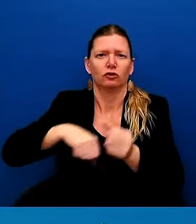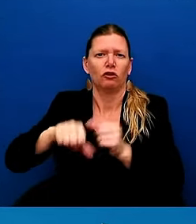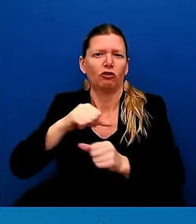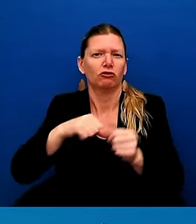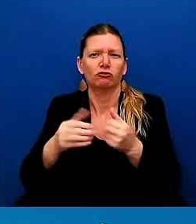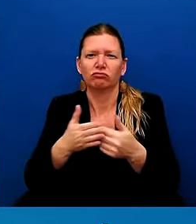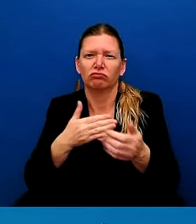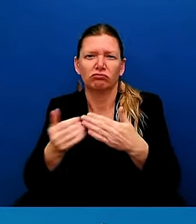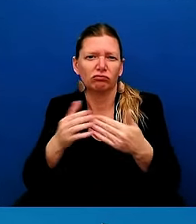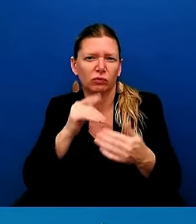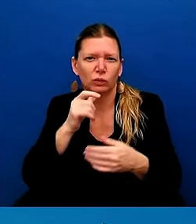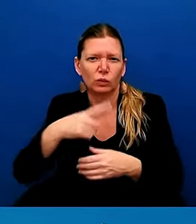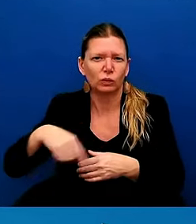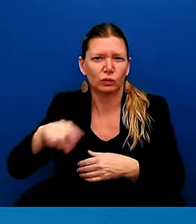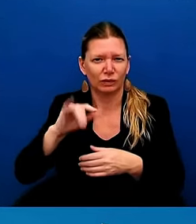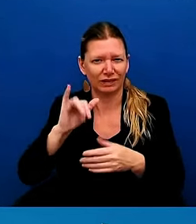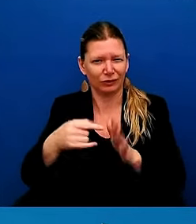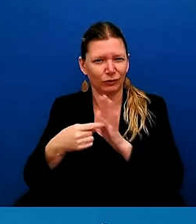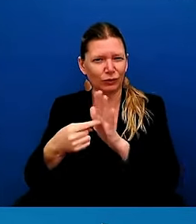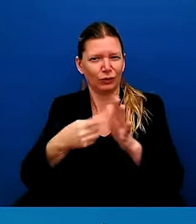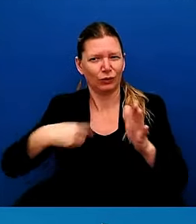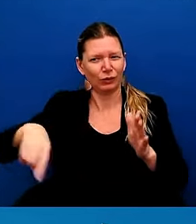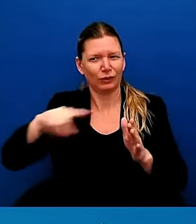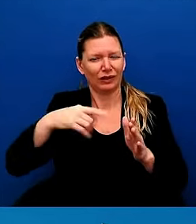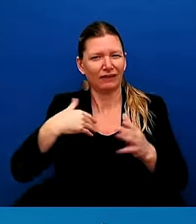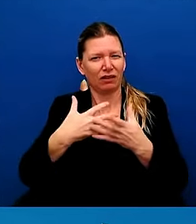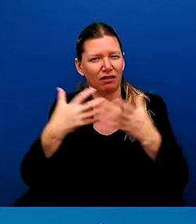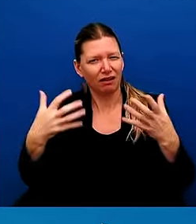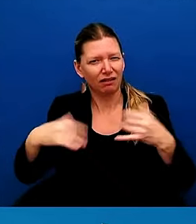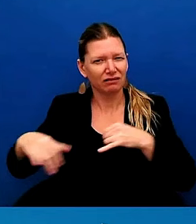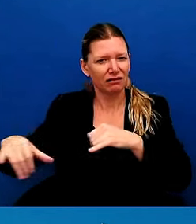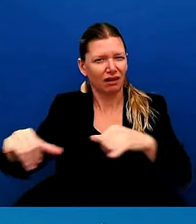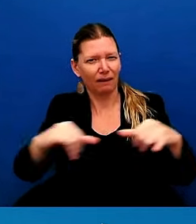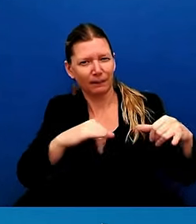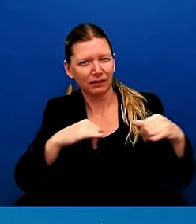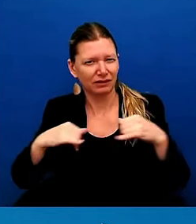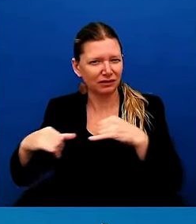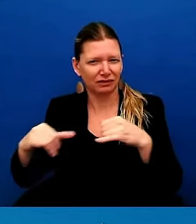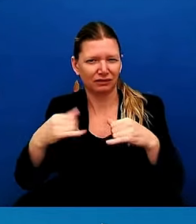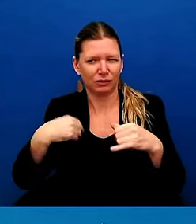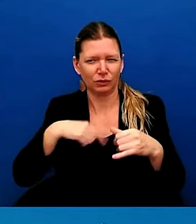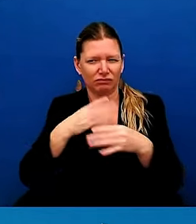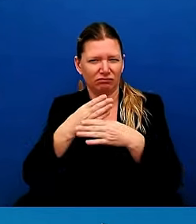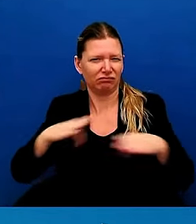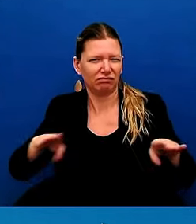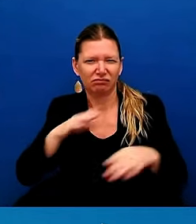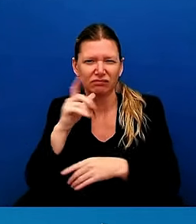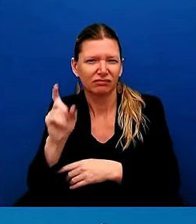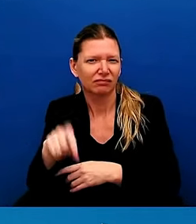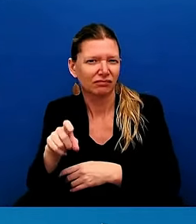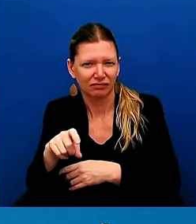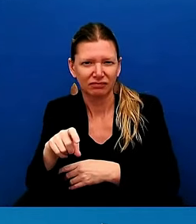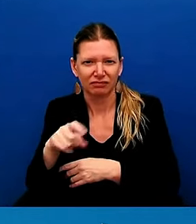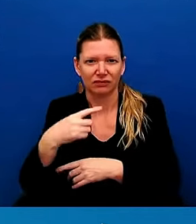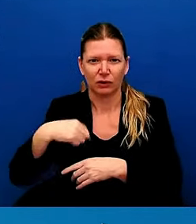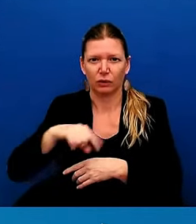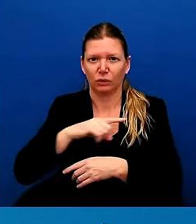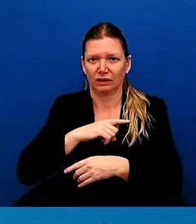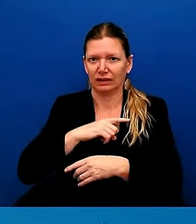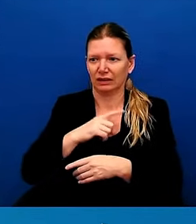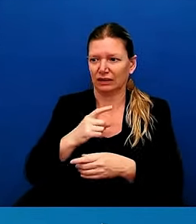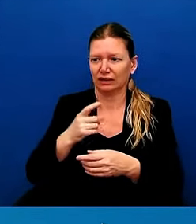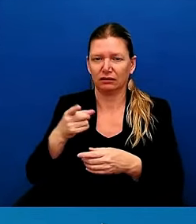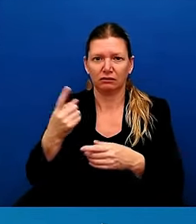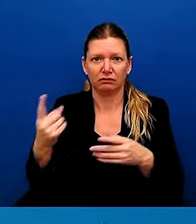that the best of the strength of who we are as we come to each other's aid in a time of need. So I thank everyone for doing that kind of work